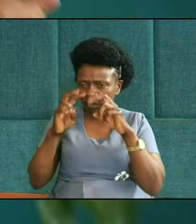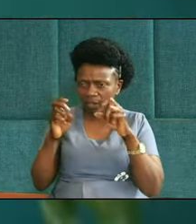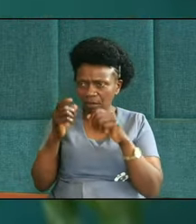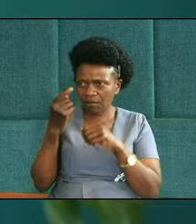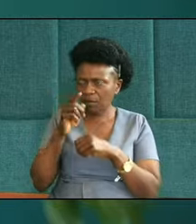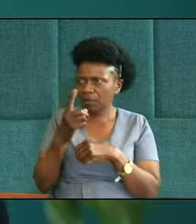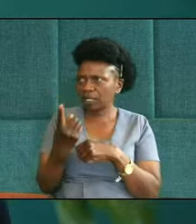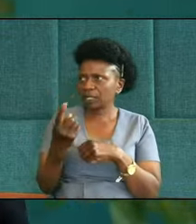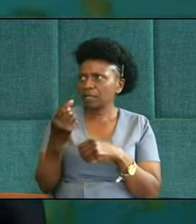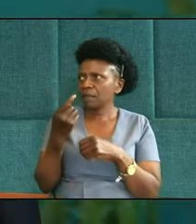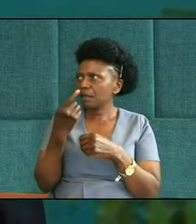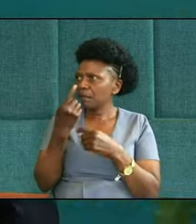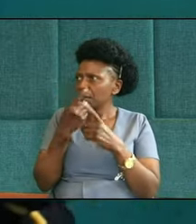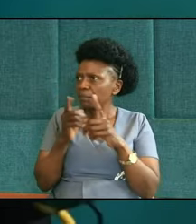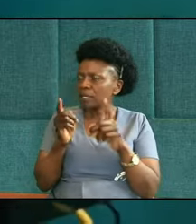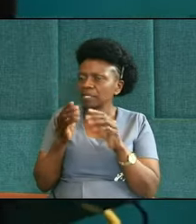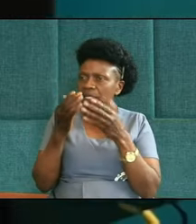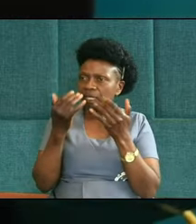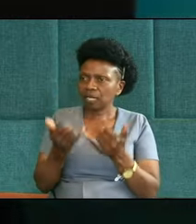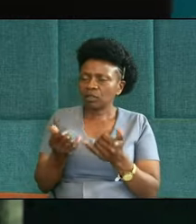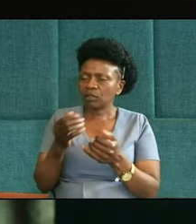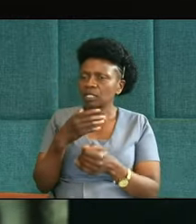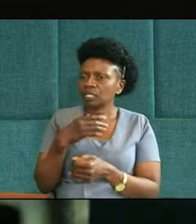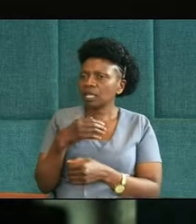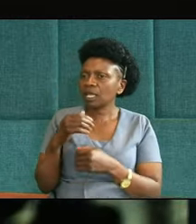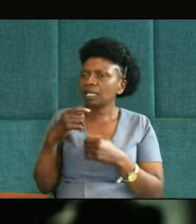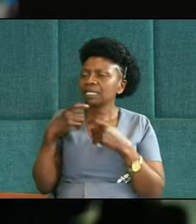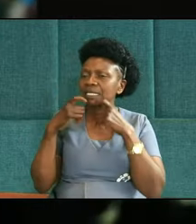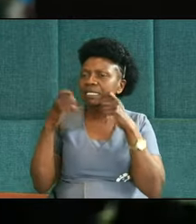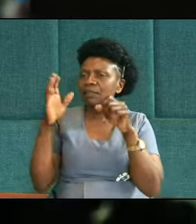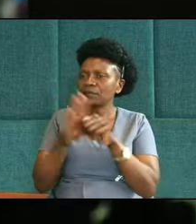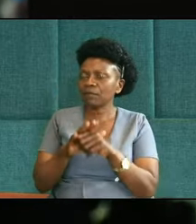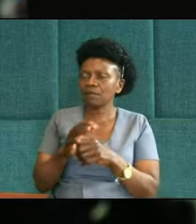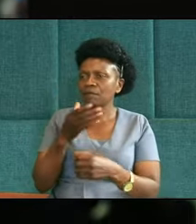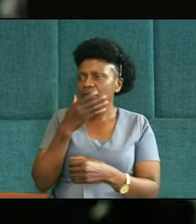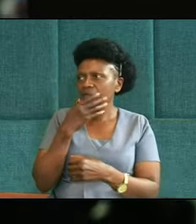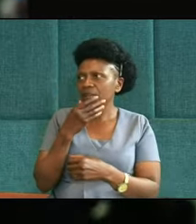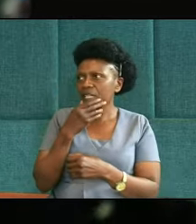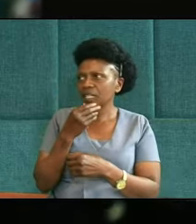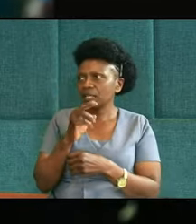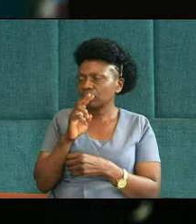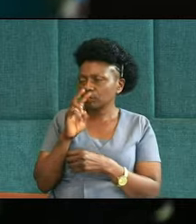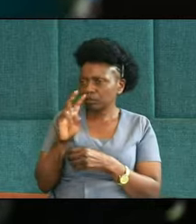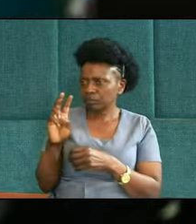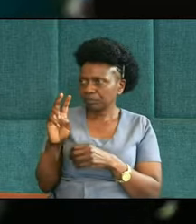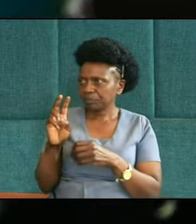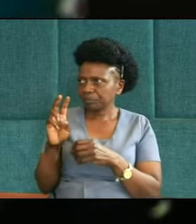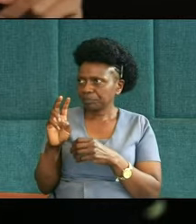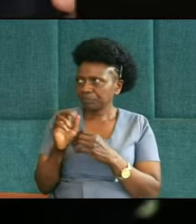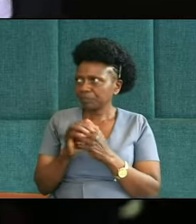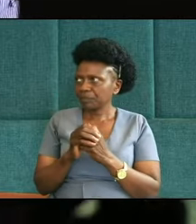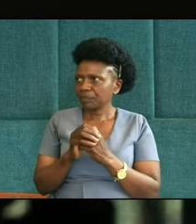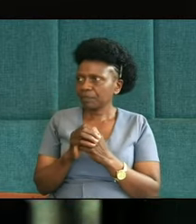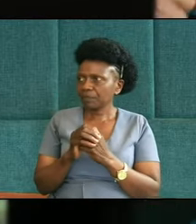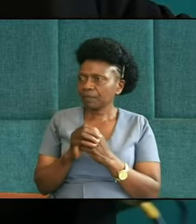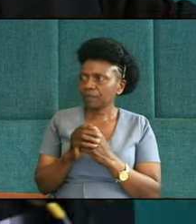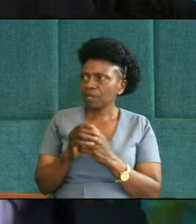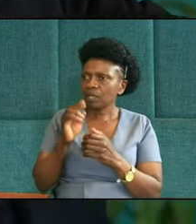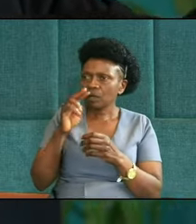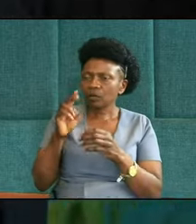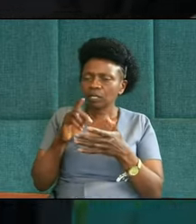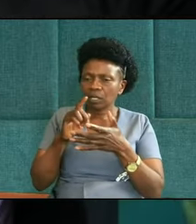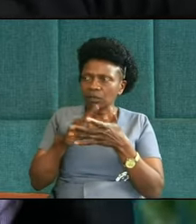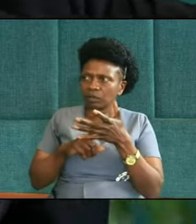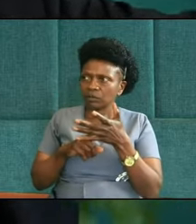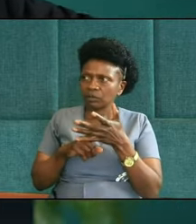my walking stick. I should have known it was this wicked, wily woman. Aha! Look what happened when my oldest son married her. He died. Look what happened to my second